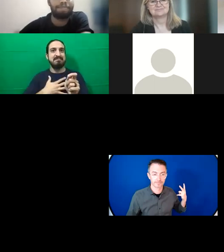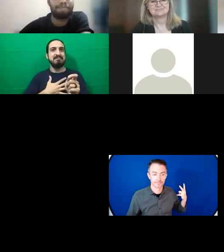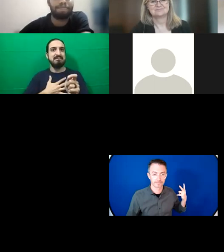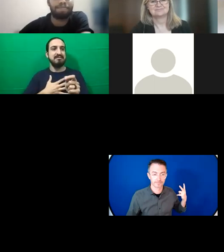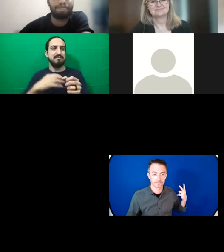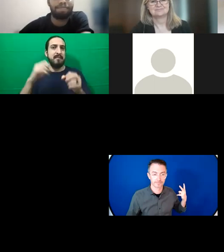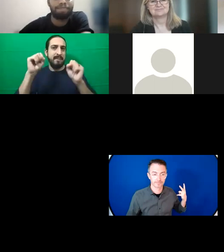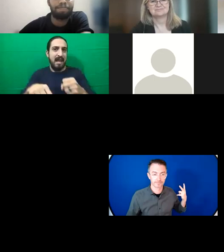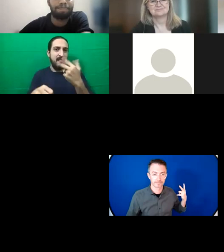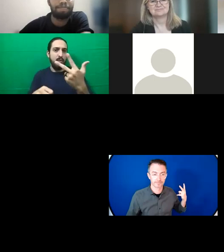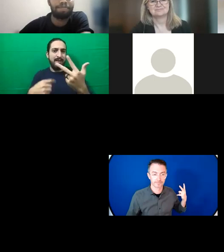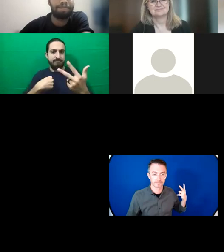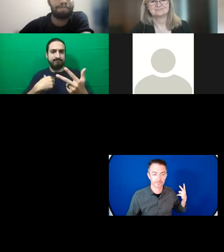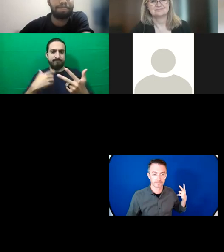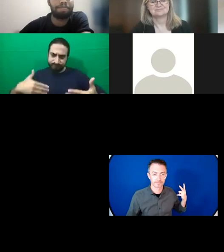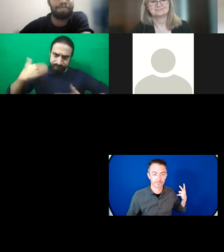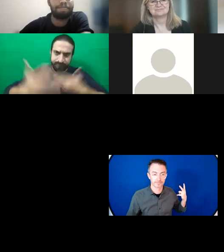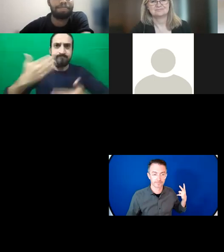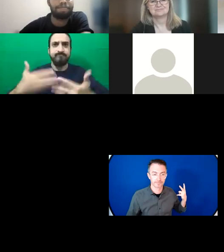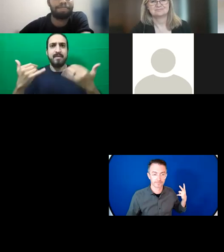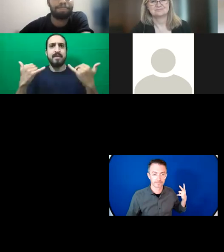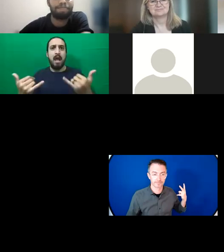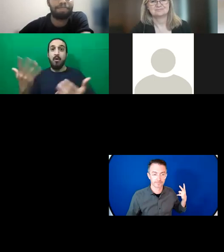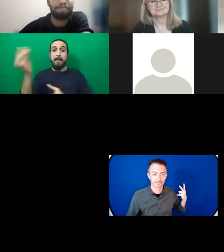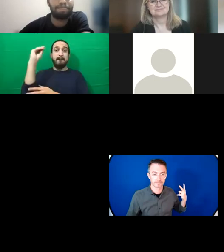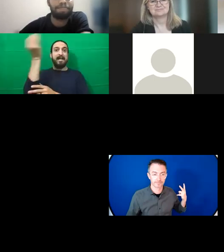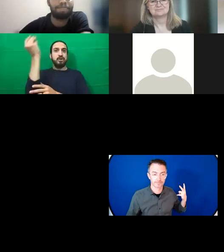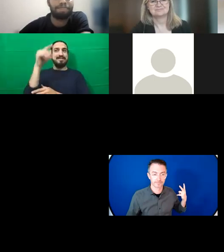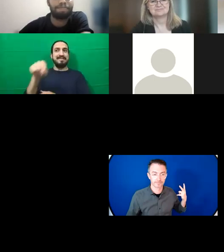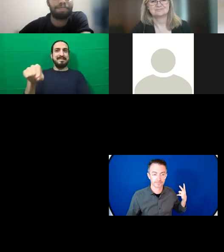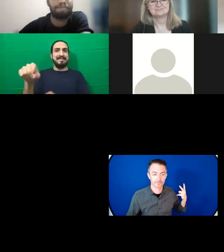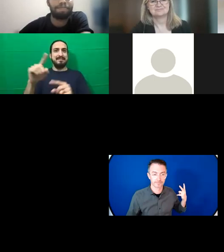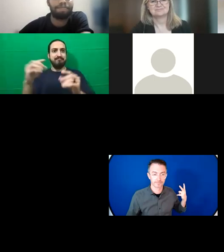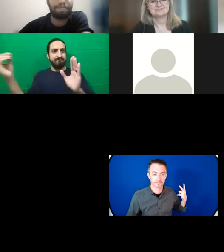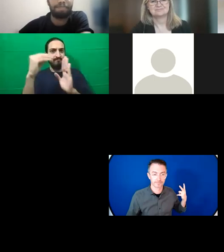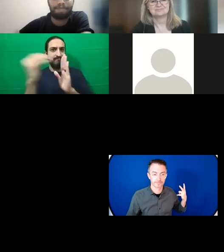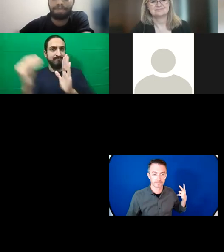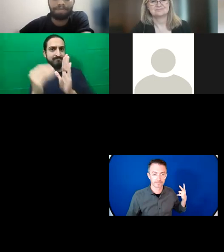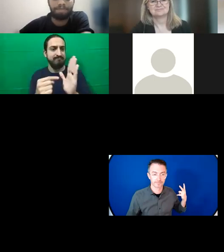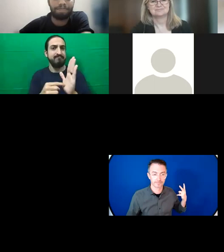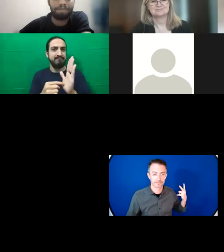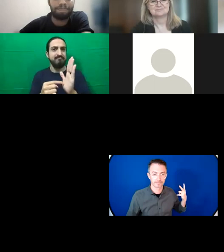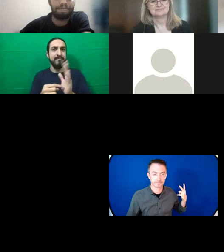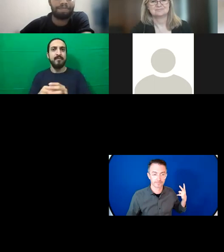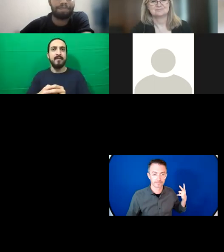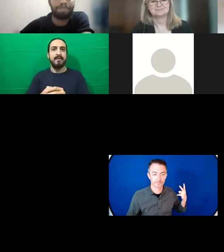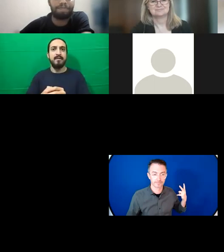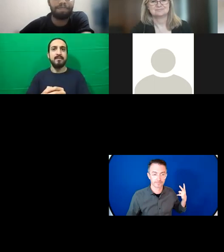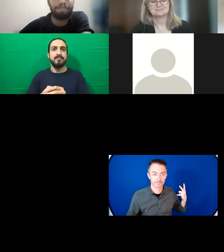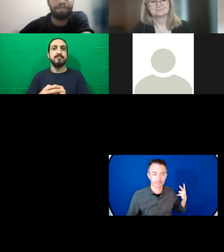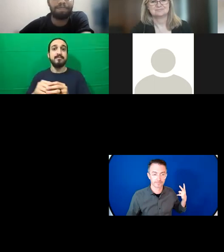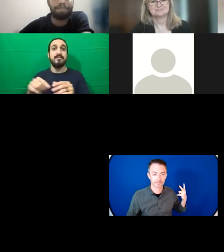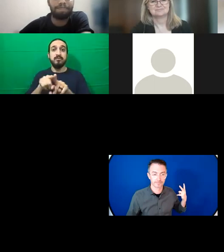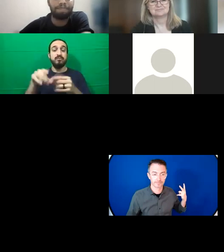or EPR strategy to include a new focus on resilience at the health system community and individual levels.